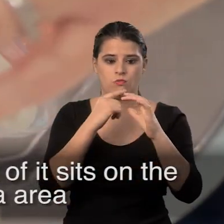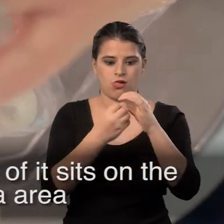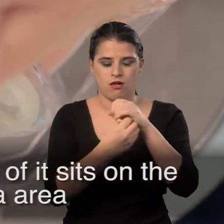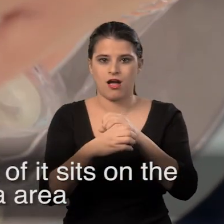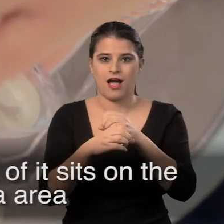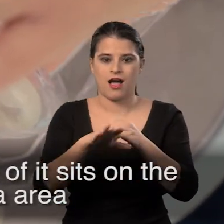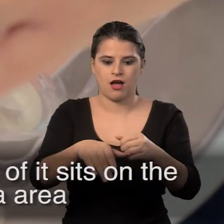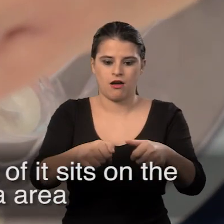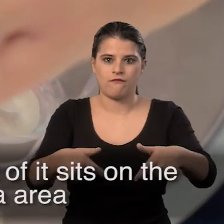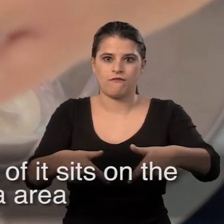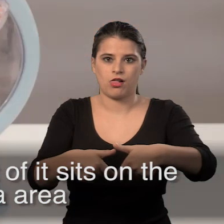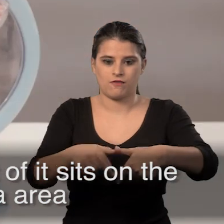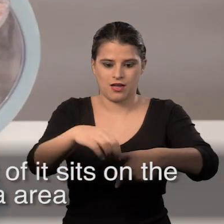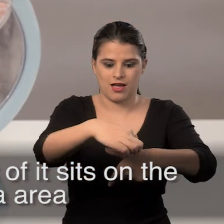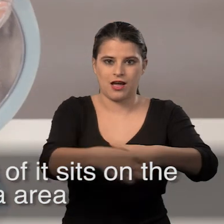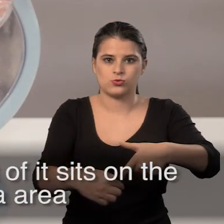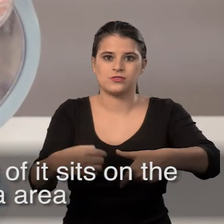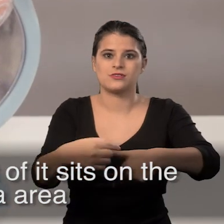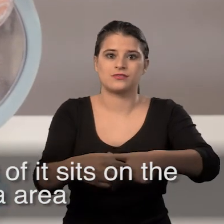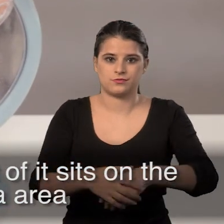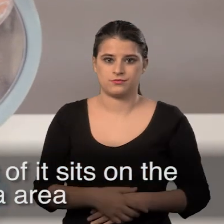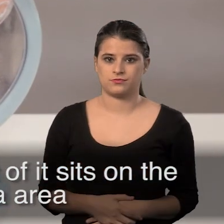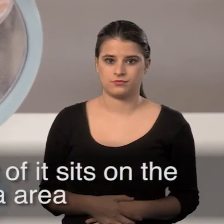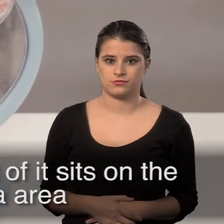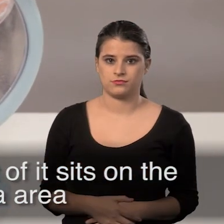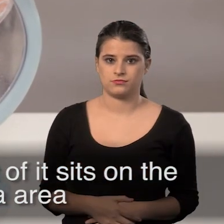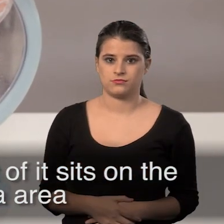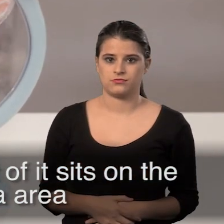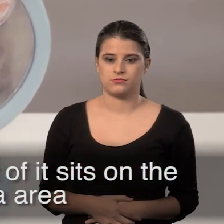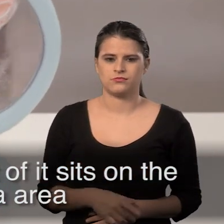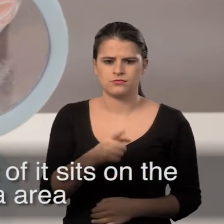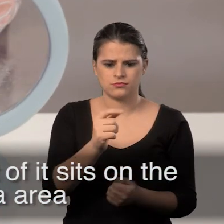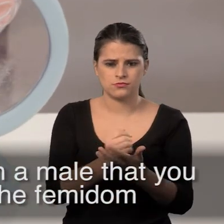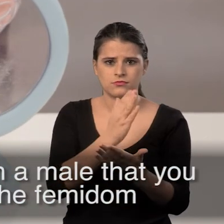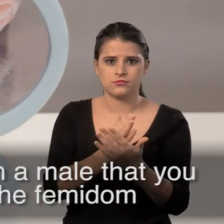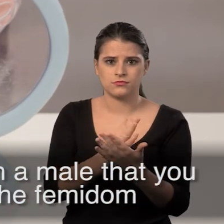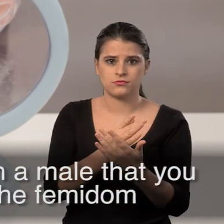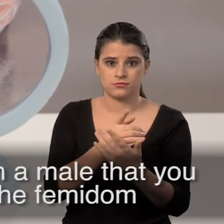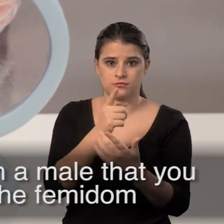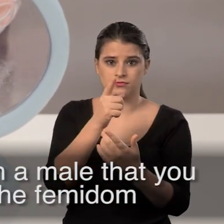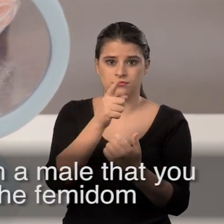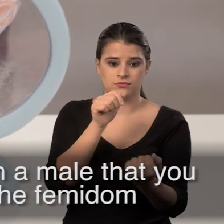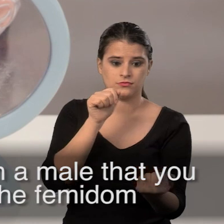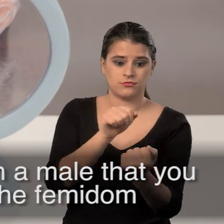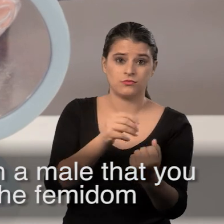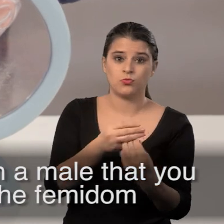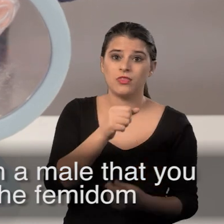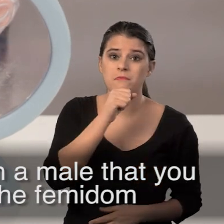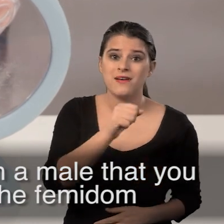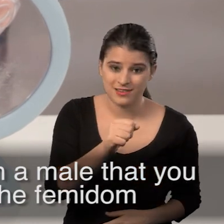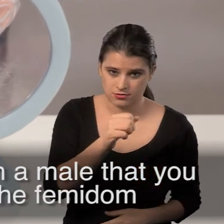the vagina and part of it sits on the outside and covers the vulva area. It's important if you're having